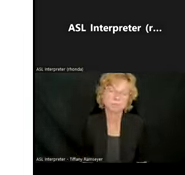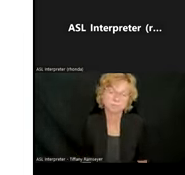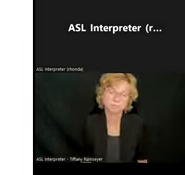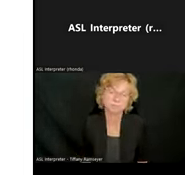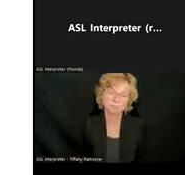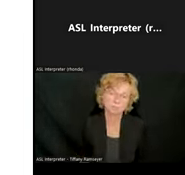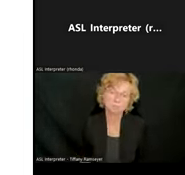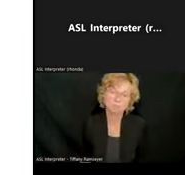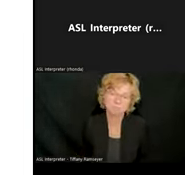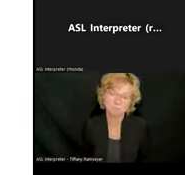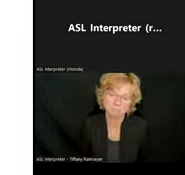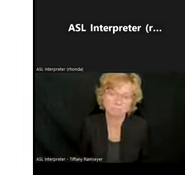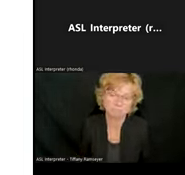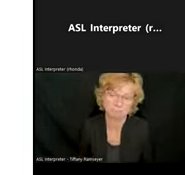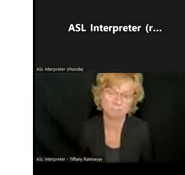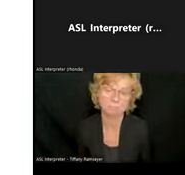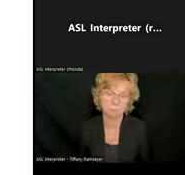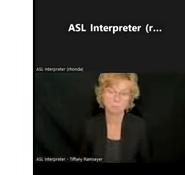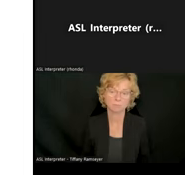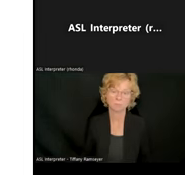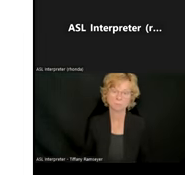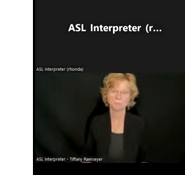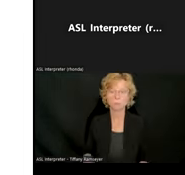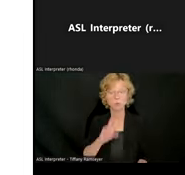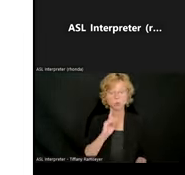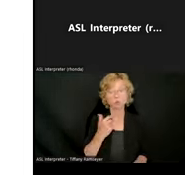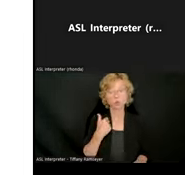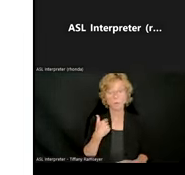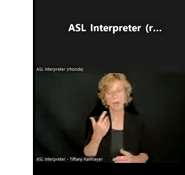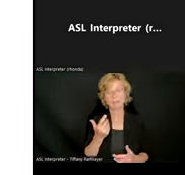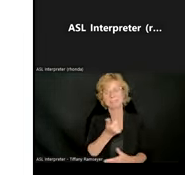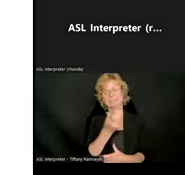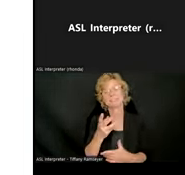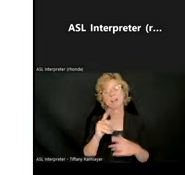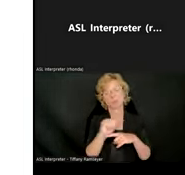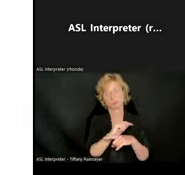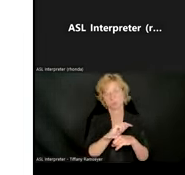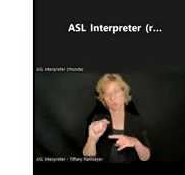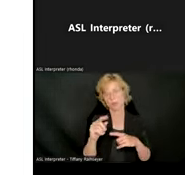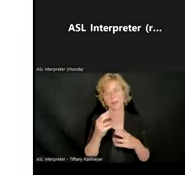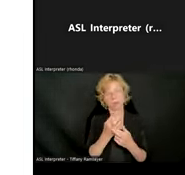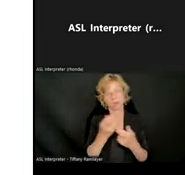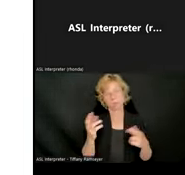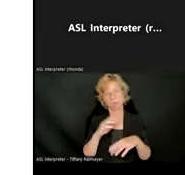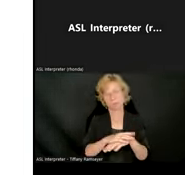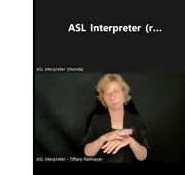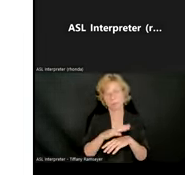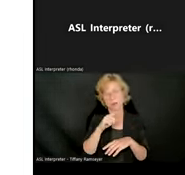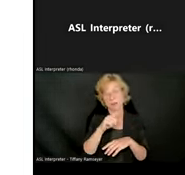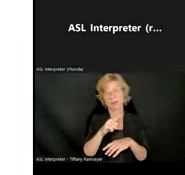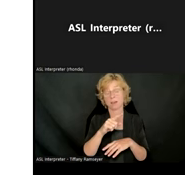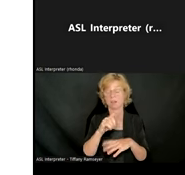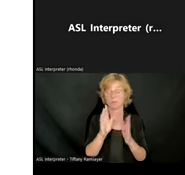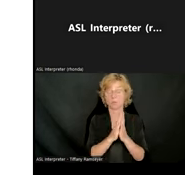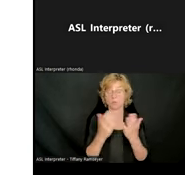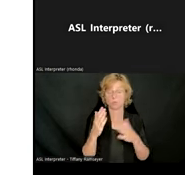of training resources that are on the Bookshare website and help material. We encourage people to go check it out, to go and learn a little bit